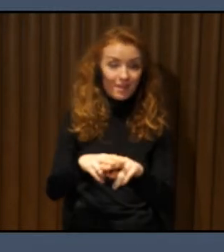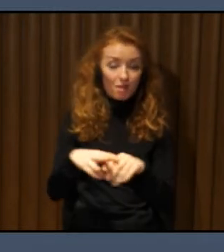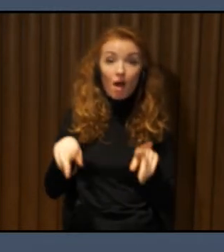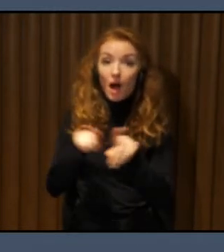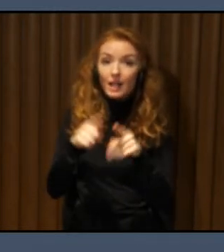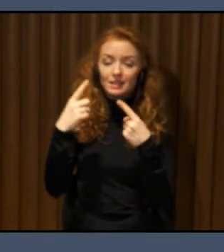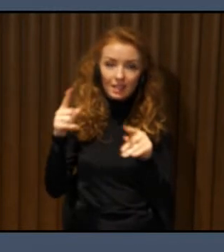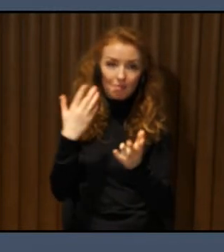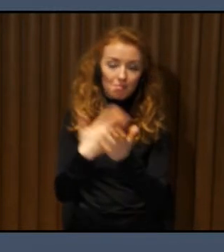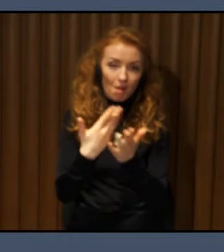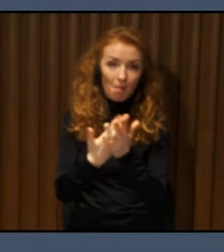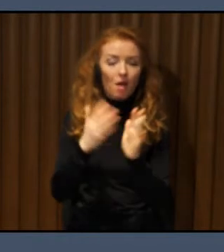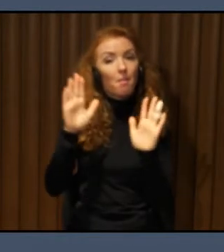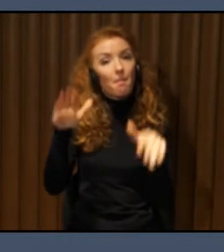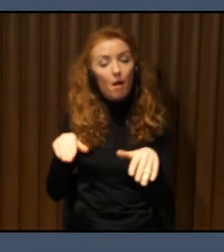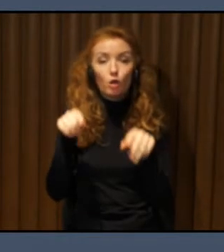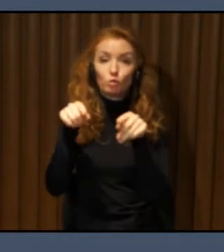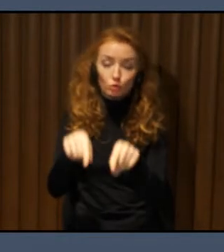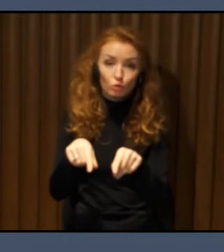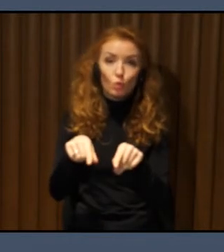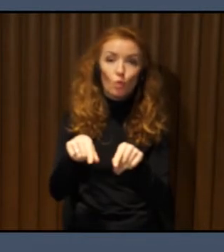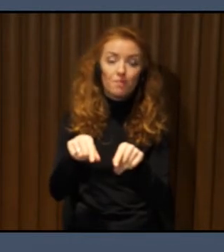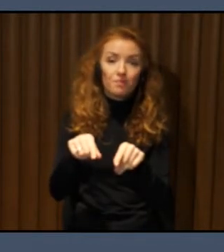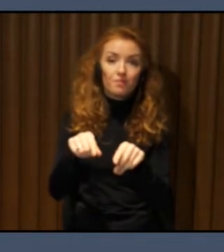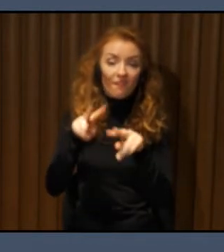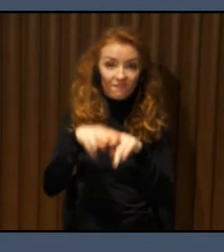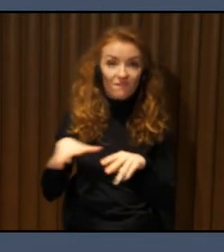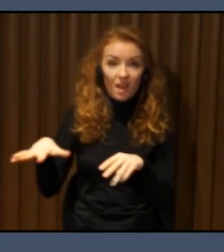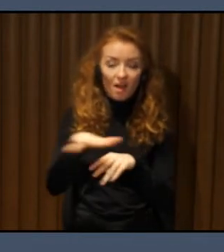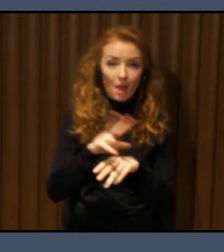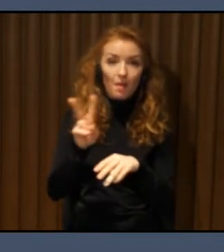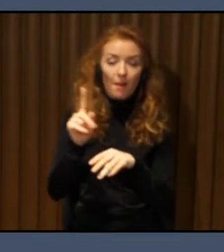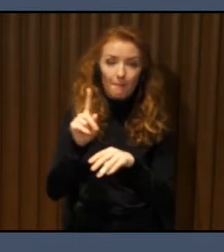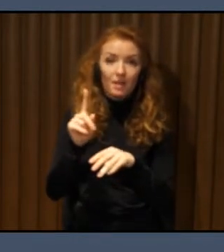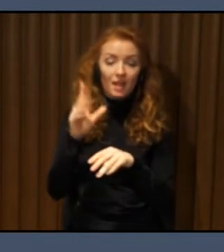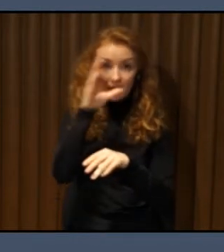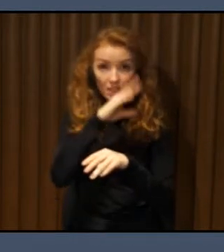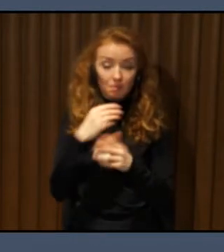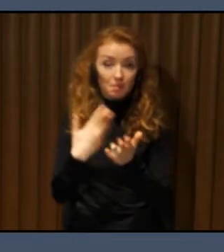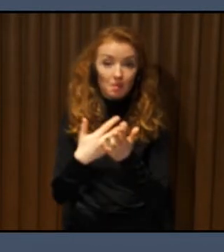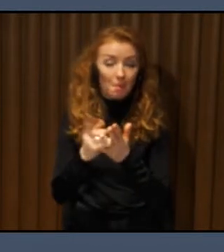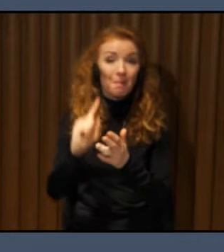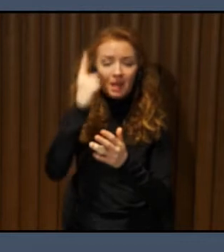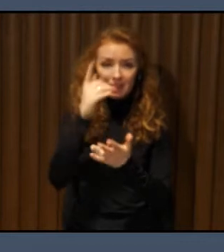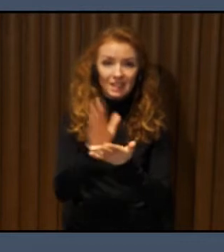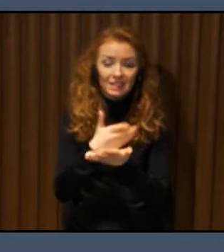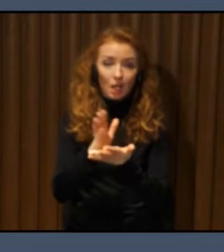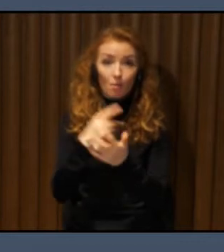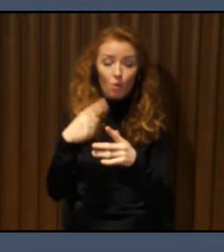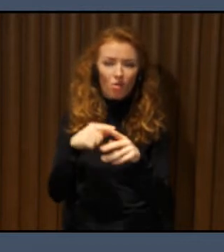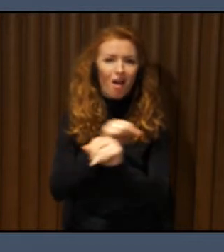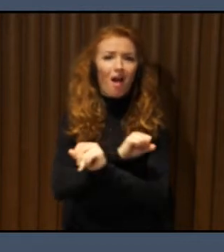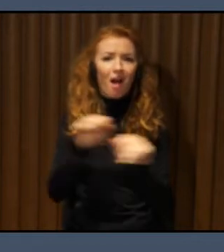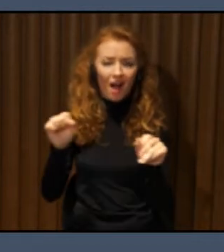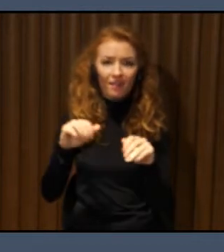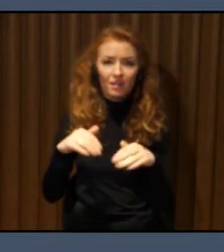that are equipped. And yes, this is the first solution. So to summarize quickly what